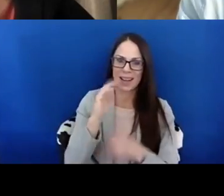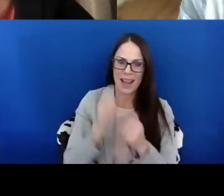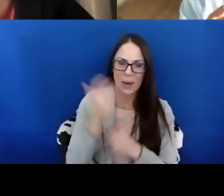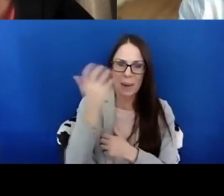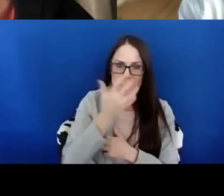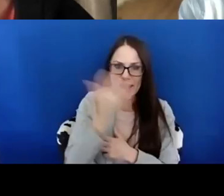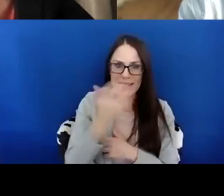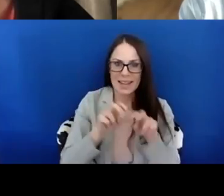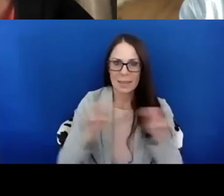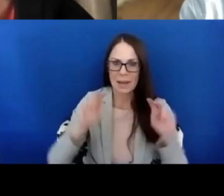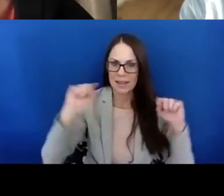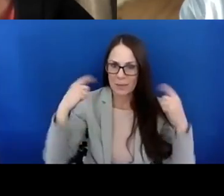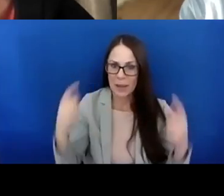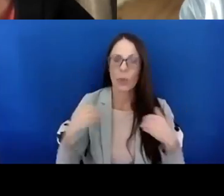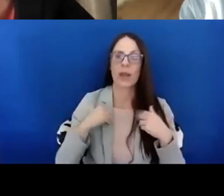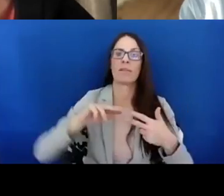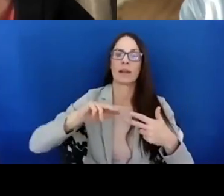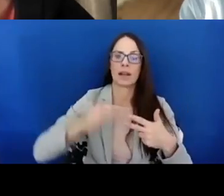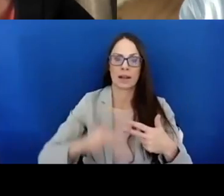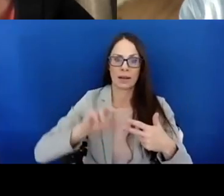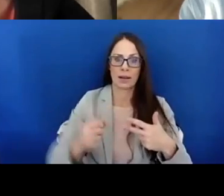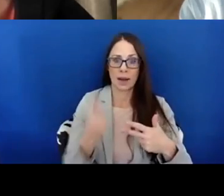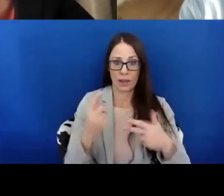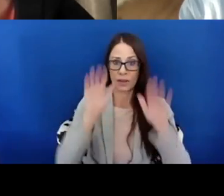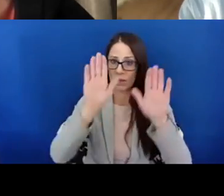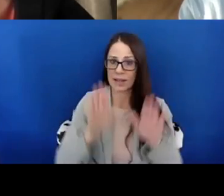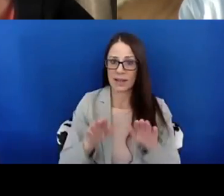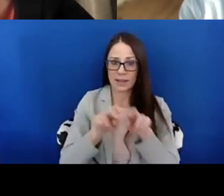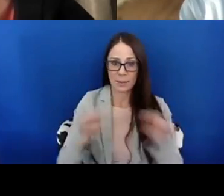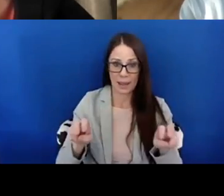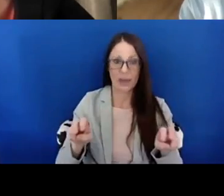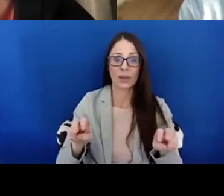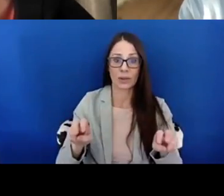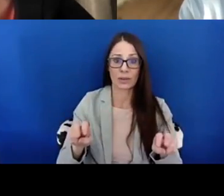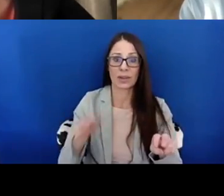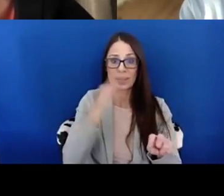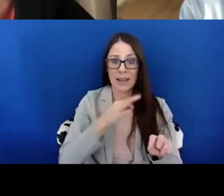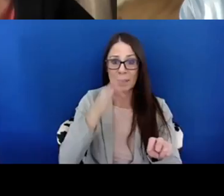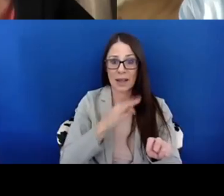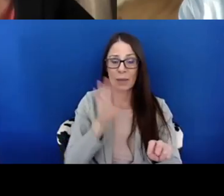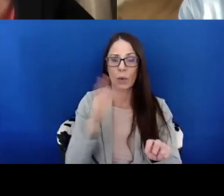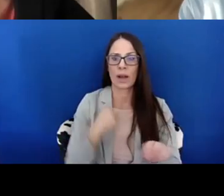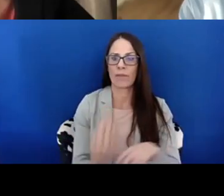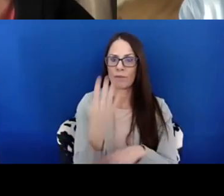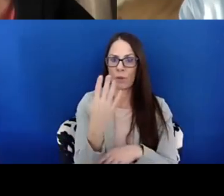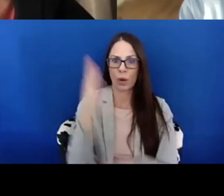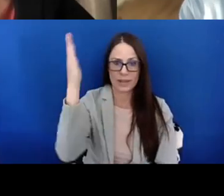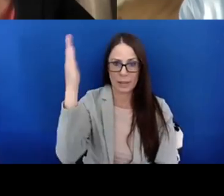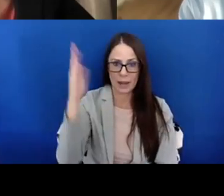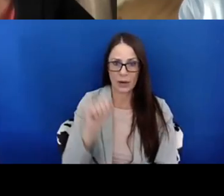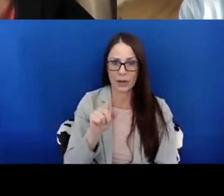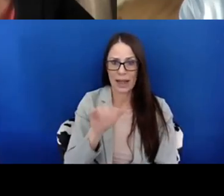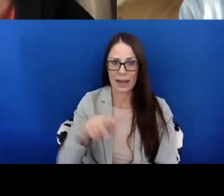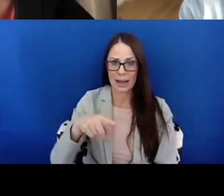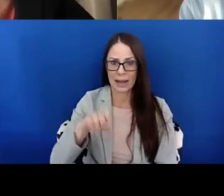been. We have yet another fantastic panel coming up. This one will have four speakers, Ali Peabody Smith,